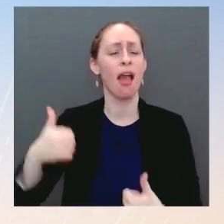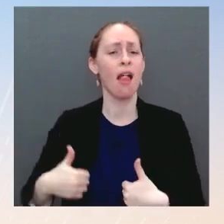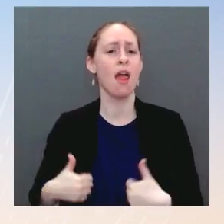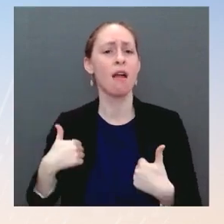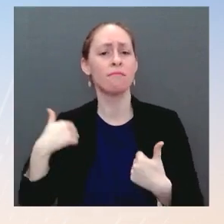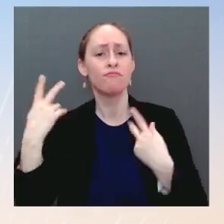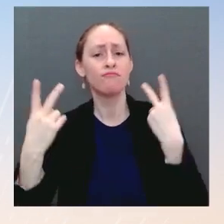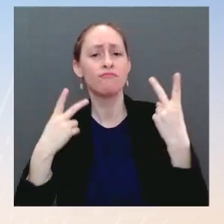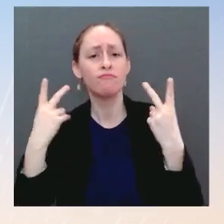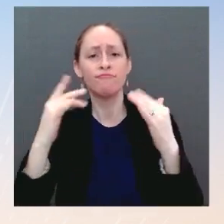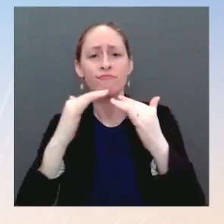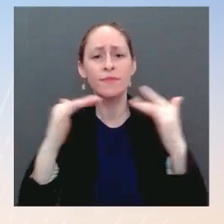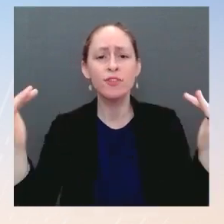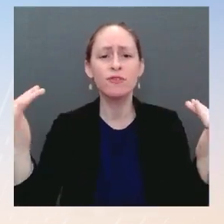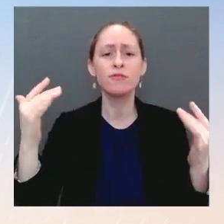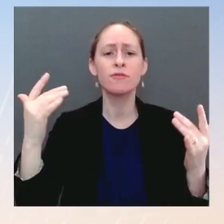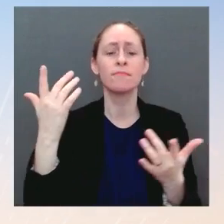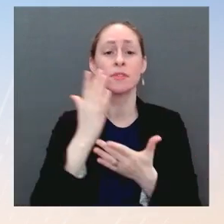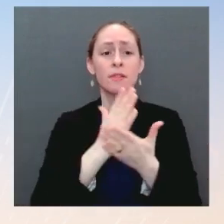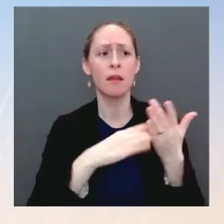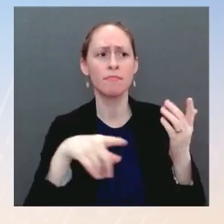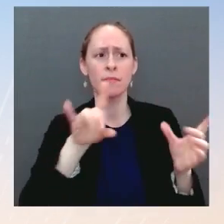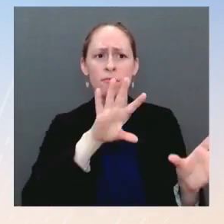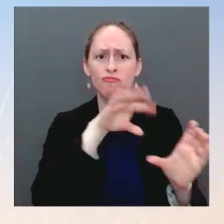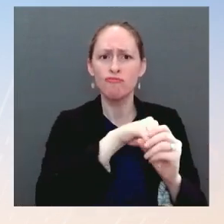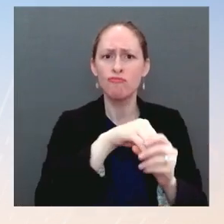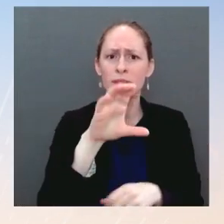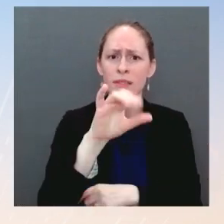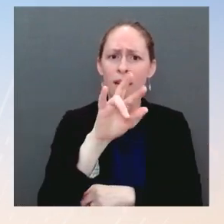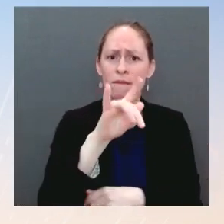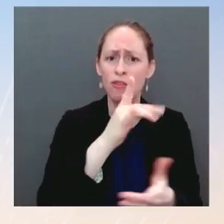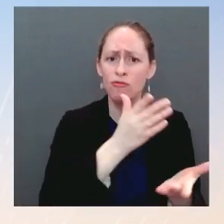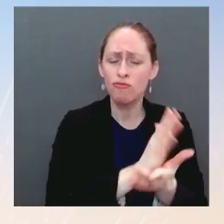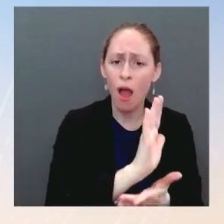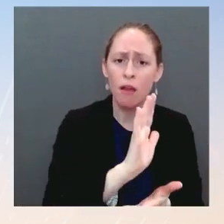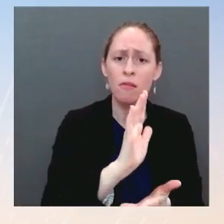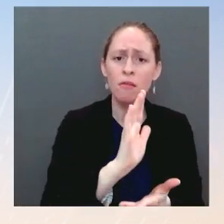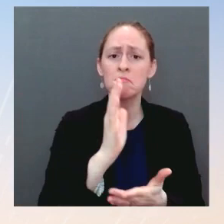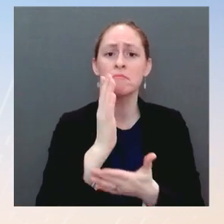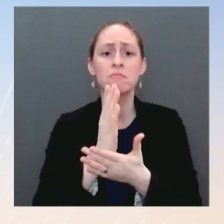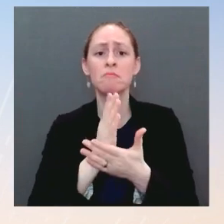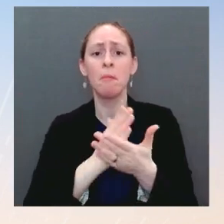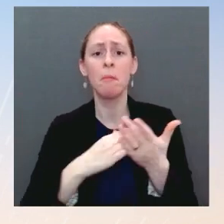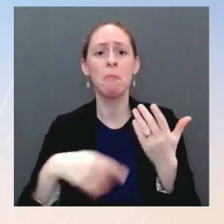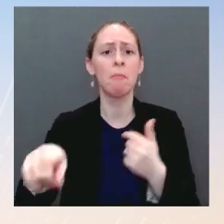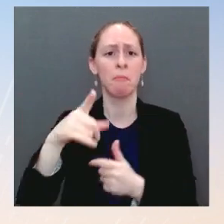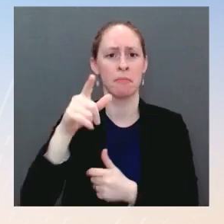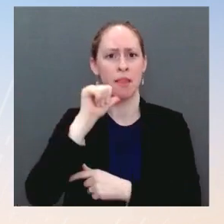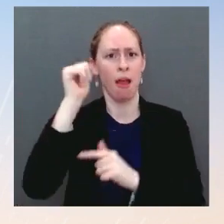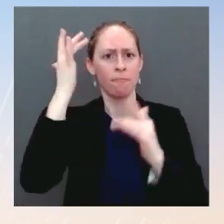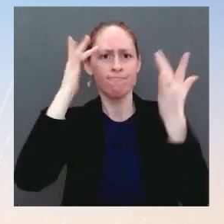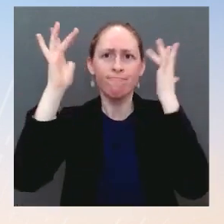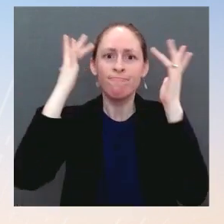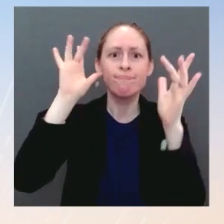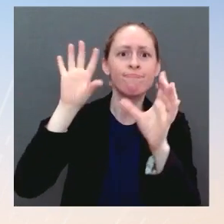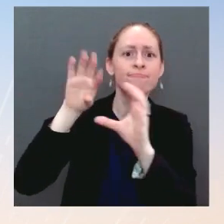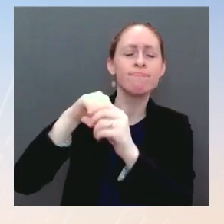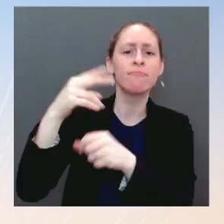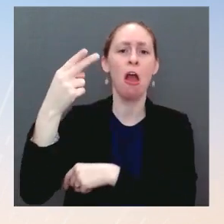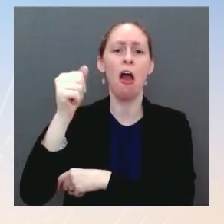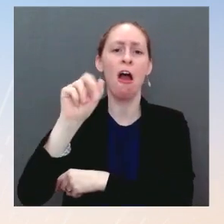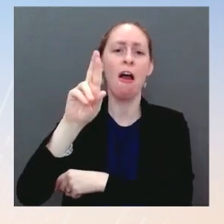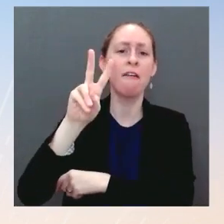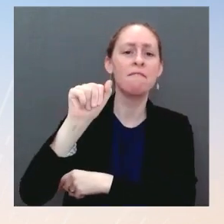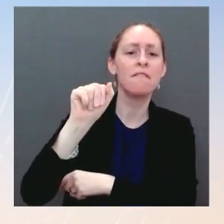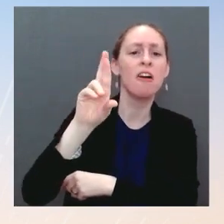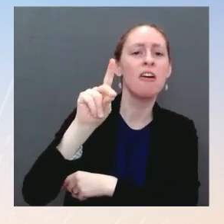who didn't go to Harvard or Yale Law School or another criterion, is he thinking about their age?